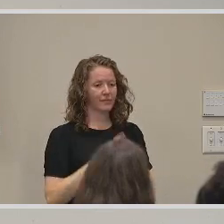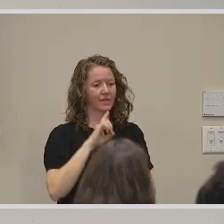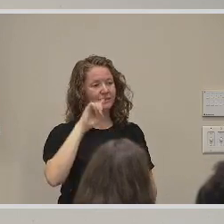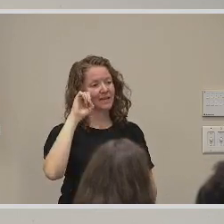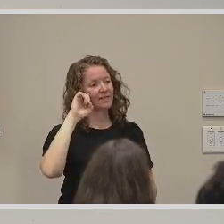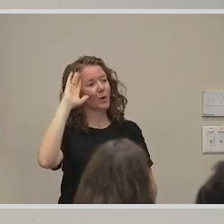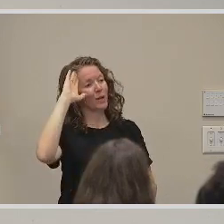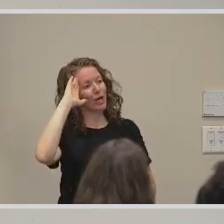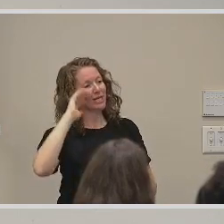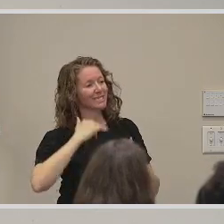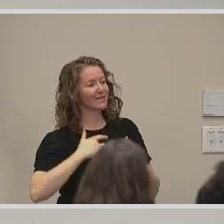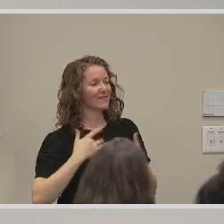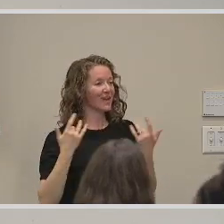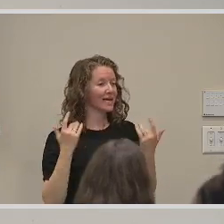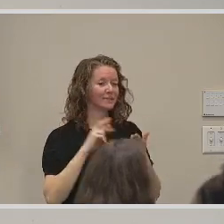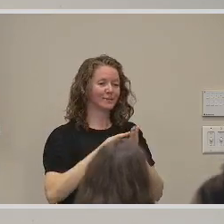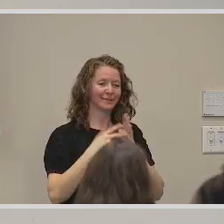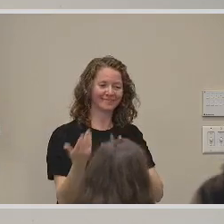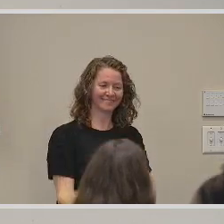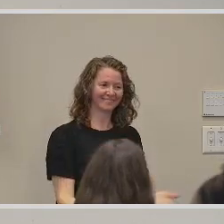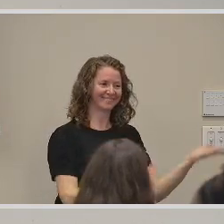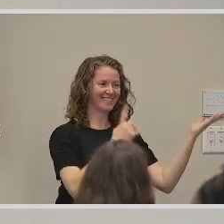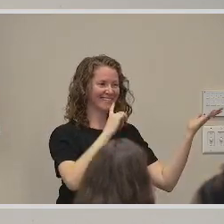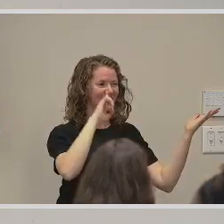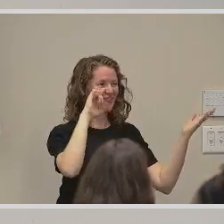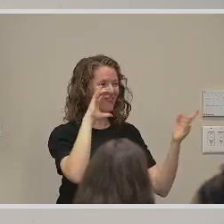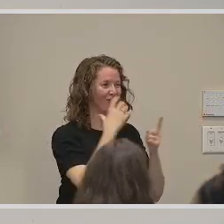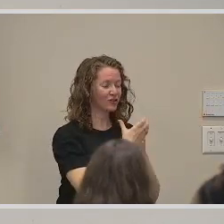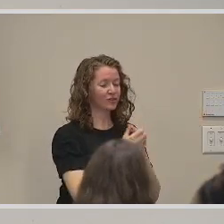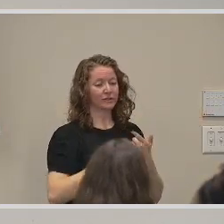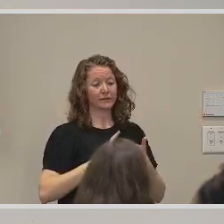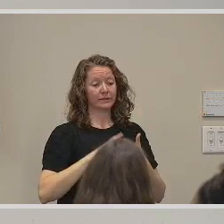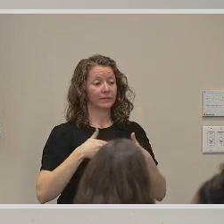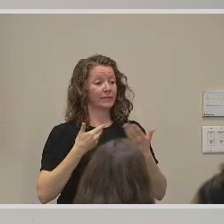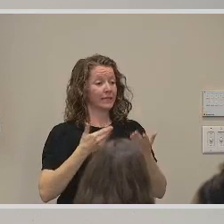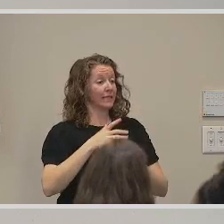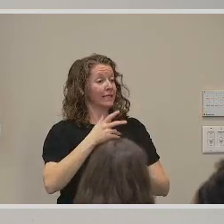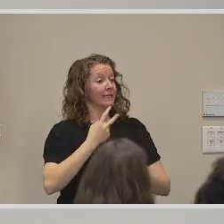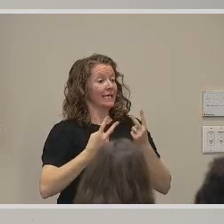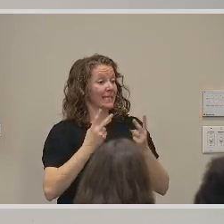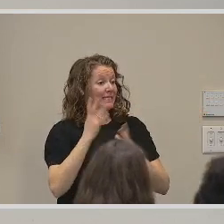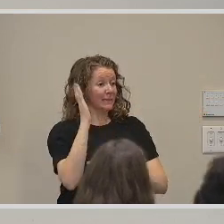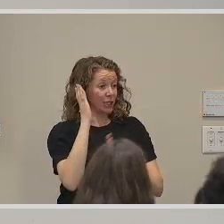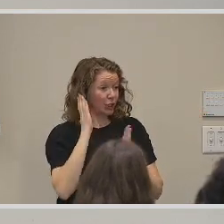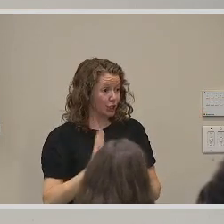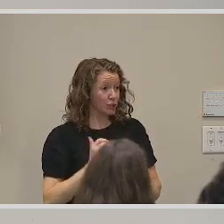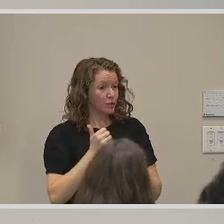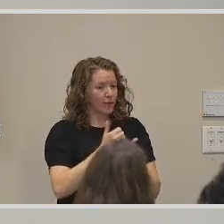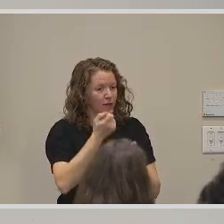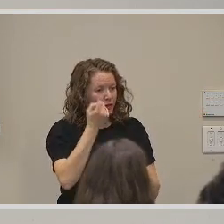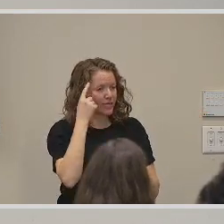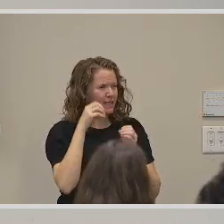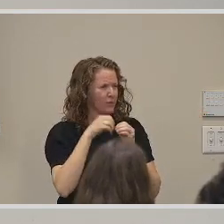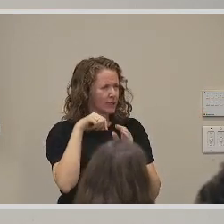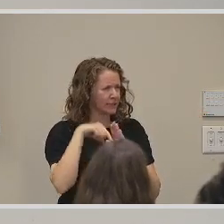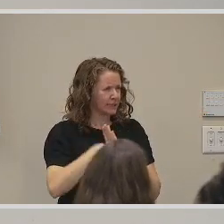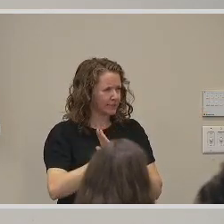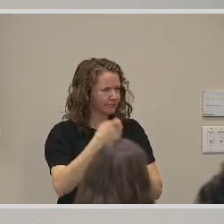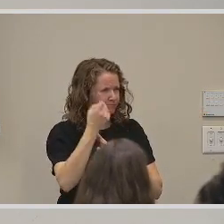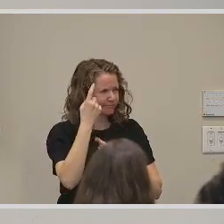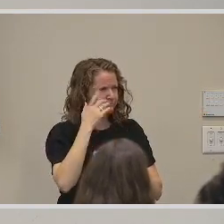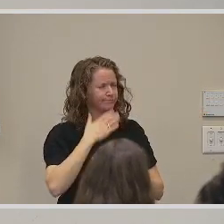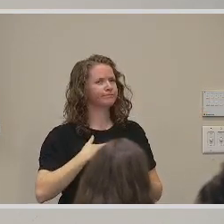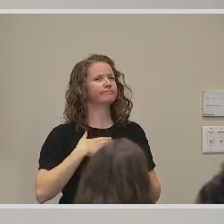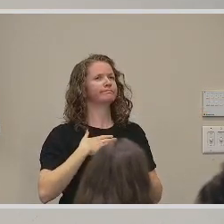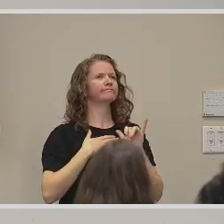Deaf awareness events where we expose attendees to Deaf culture, through guest speakers to help them gain a deeper appreciation and correct misconceptions